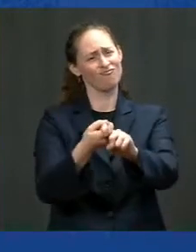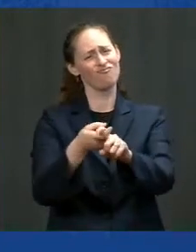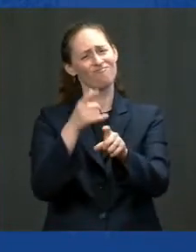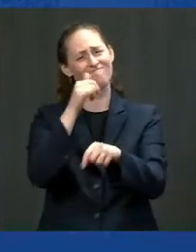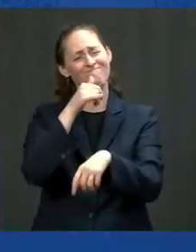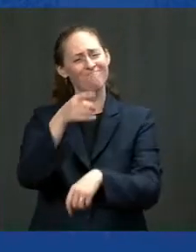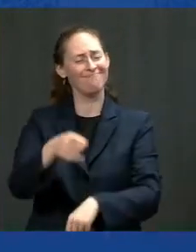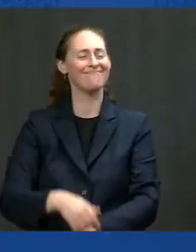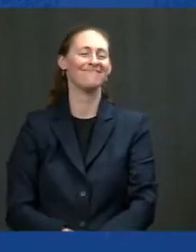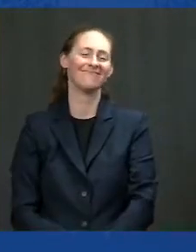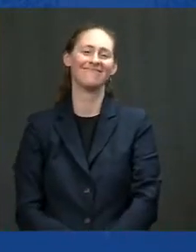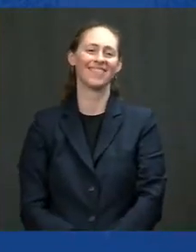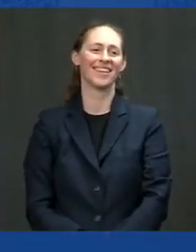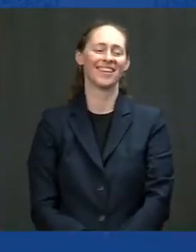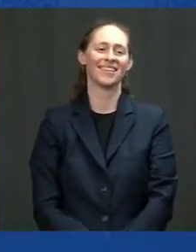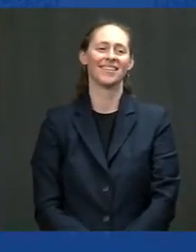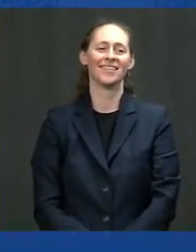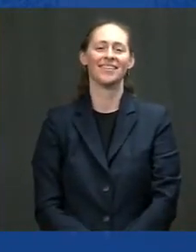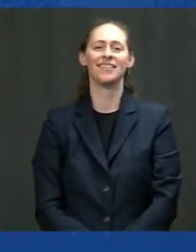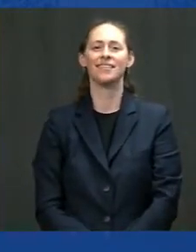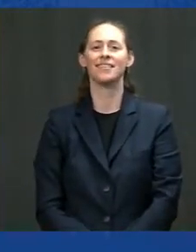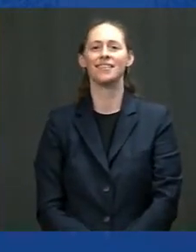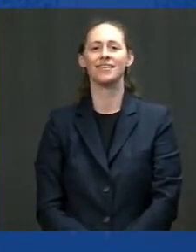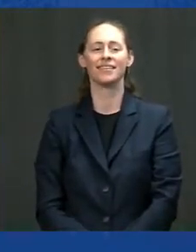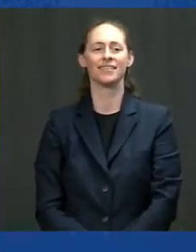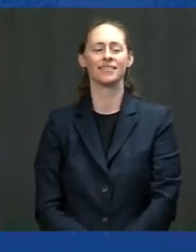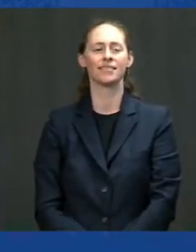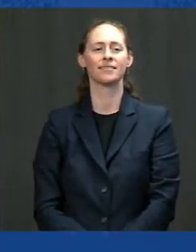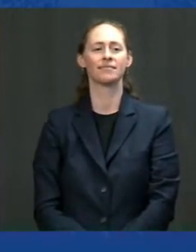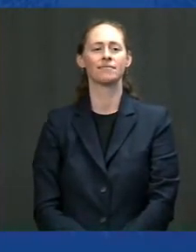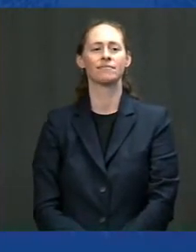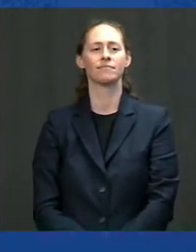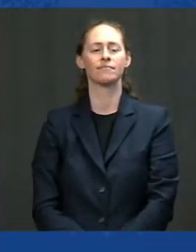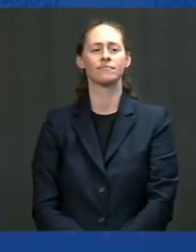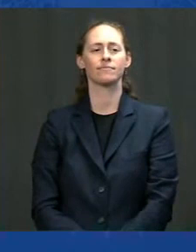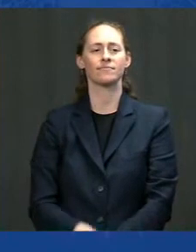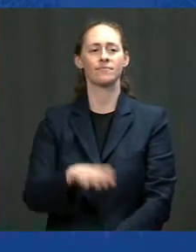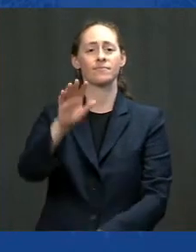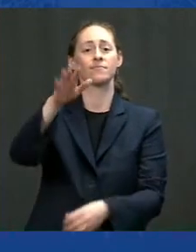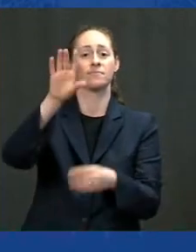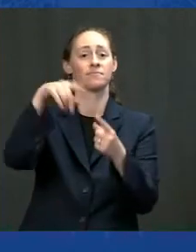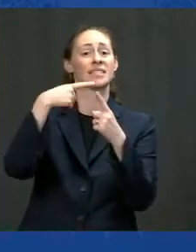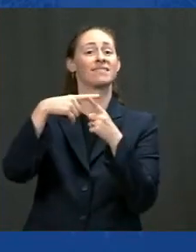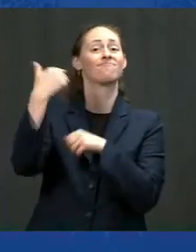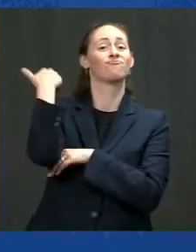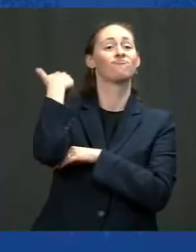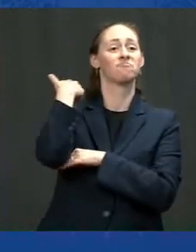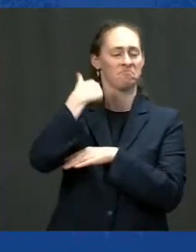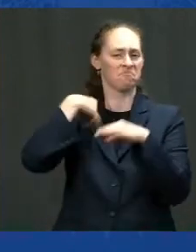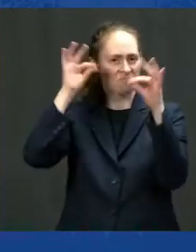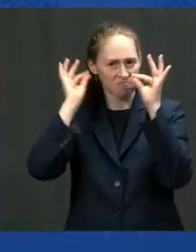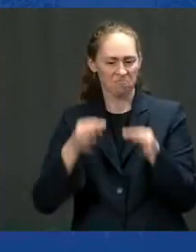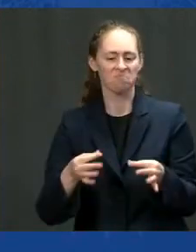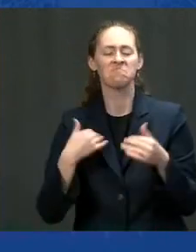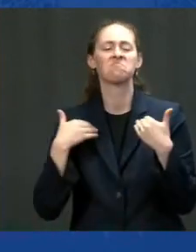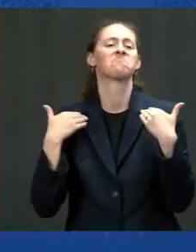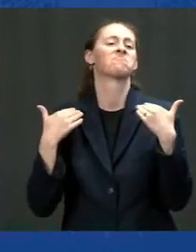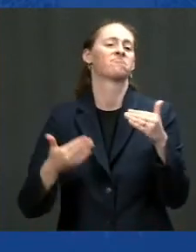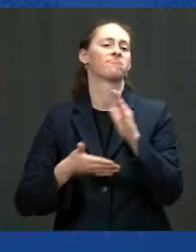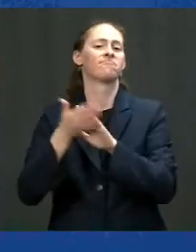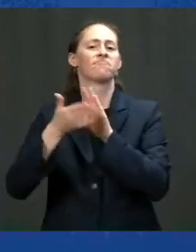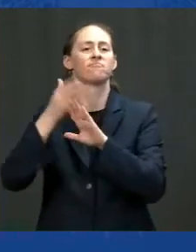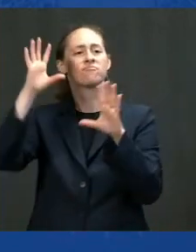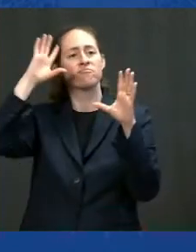when uh when i i said i was running when i announced my campaign and not many people took it seriously